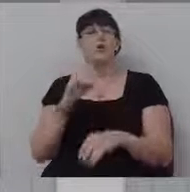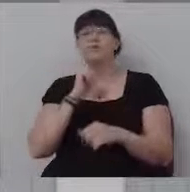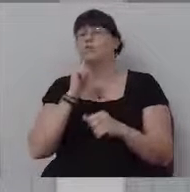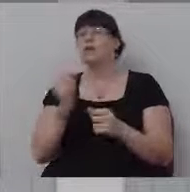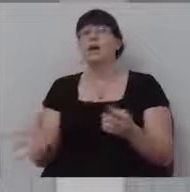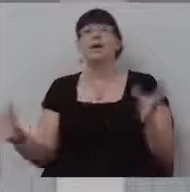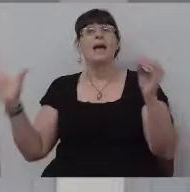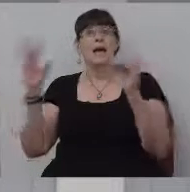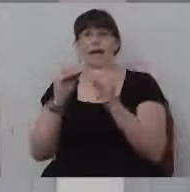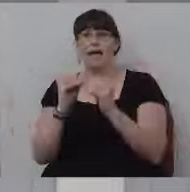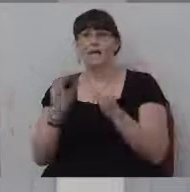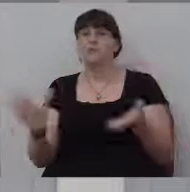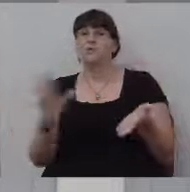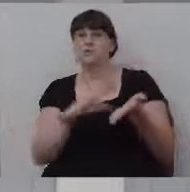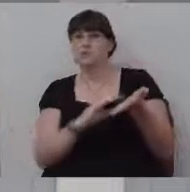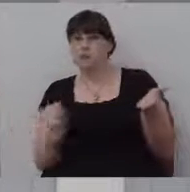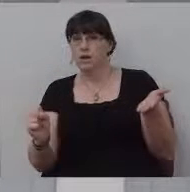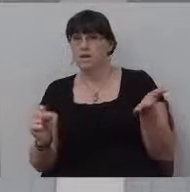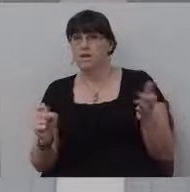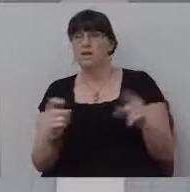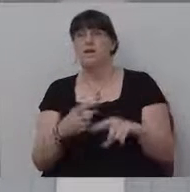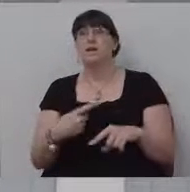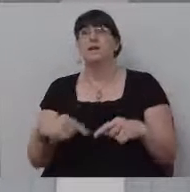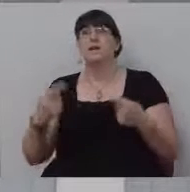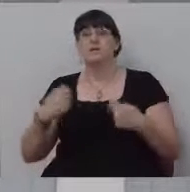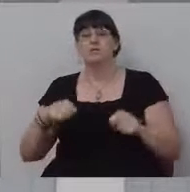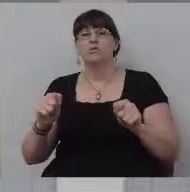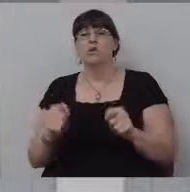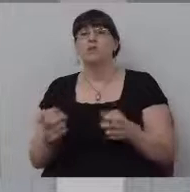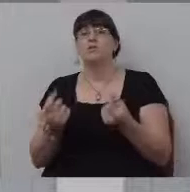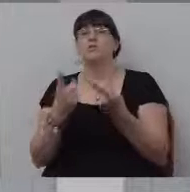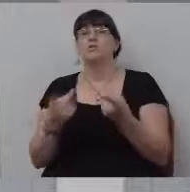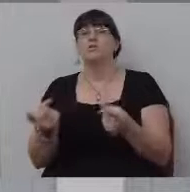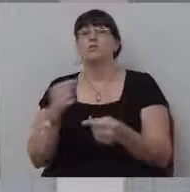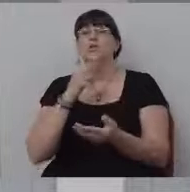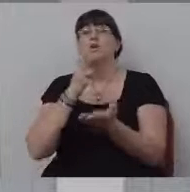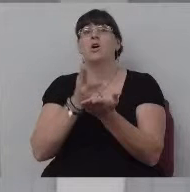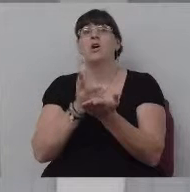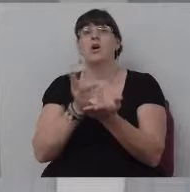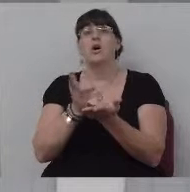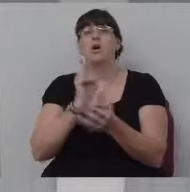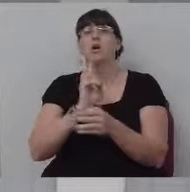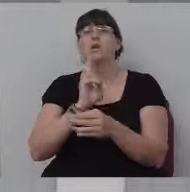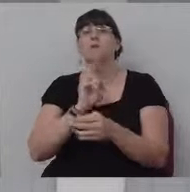God, subtract from the word of God. They're, they're, they're trying to handle the word of God honestly